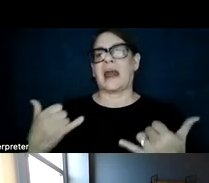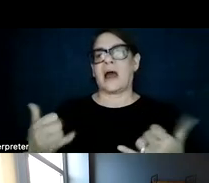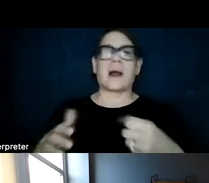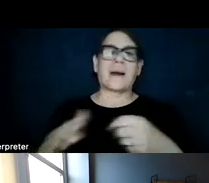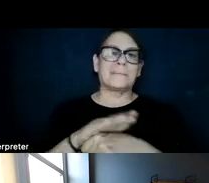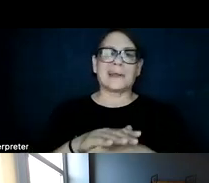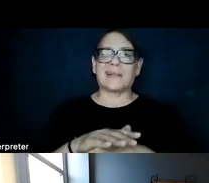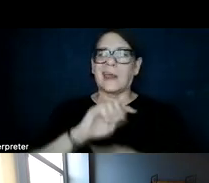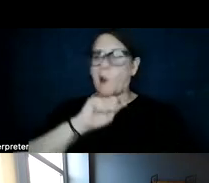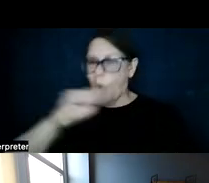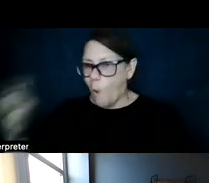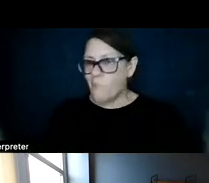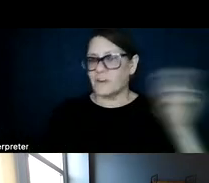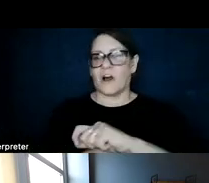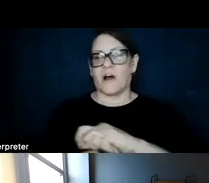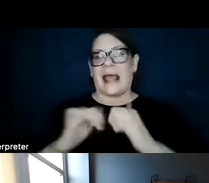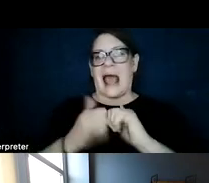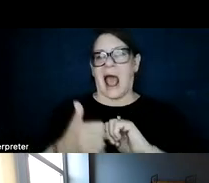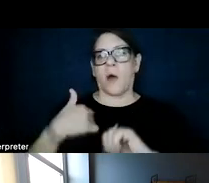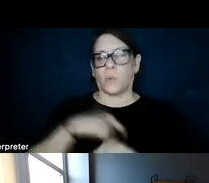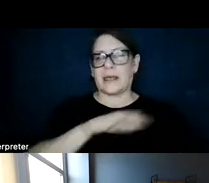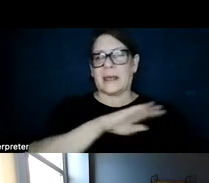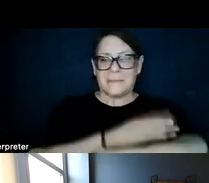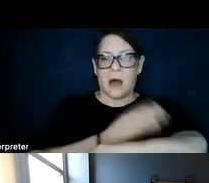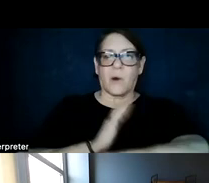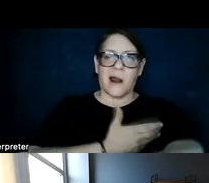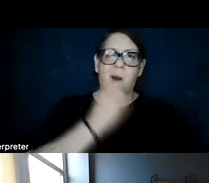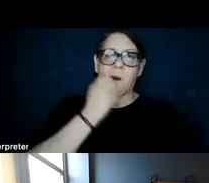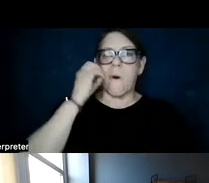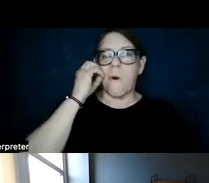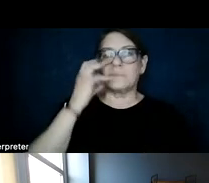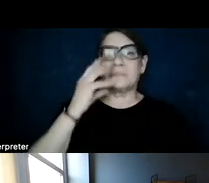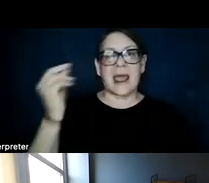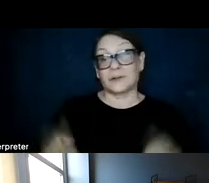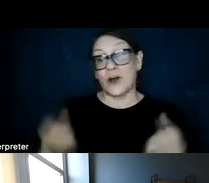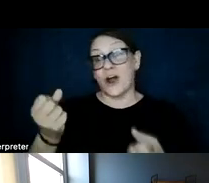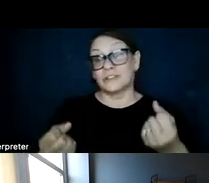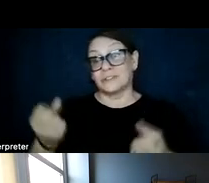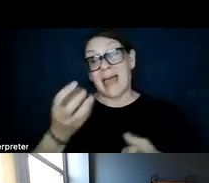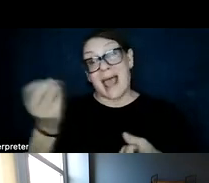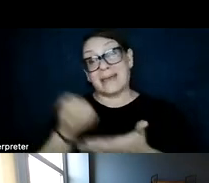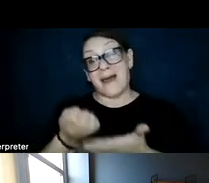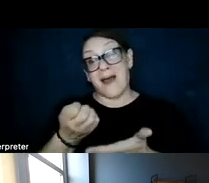overhauling how we are powering our homes and vehicles and economy.